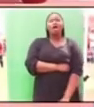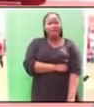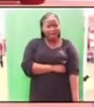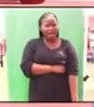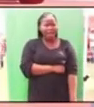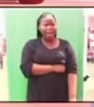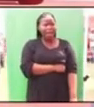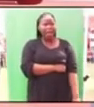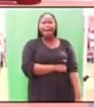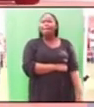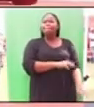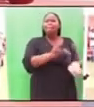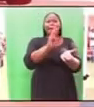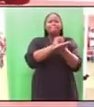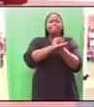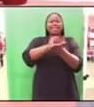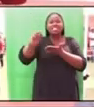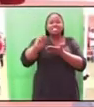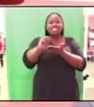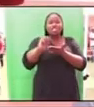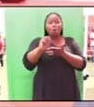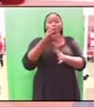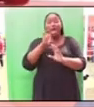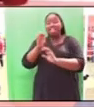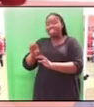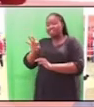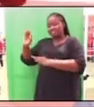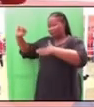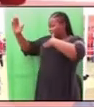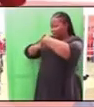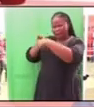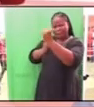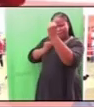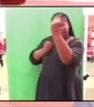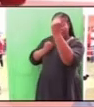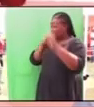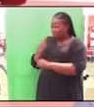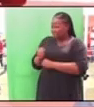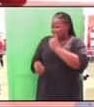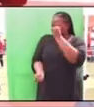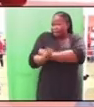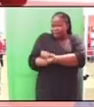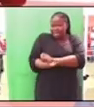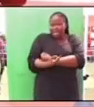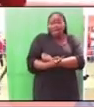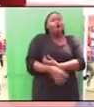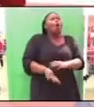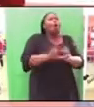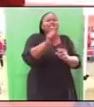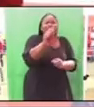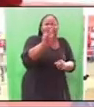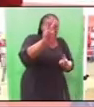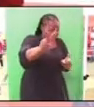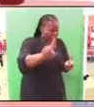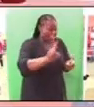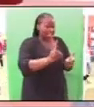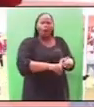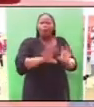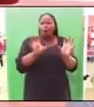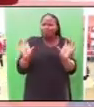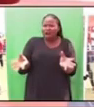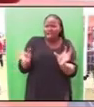Hukwaluwa message why EFF will discover a thing on television, on